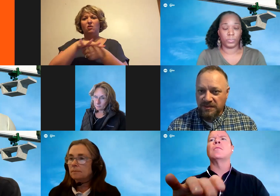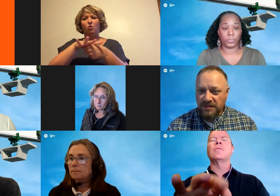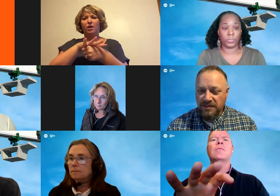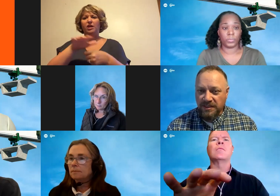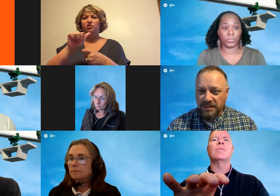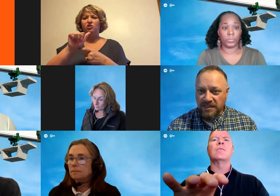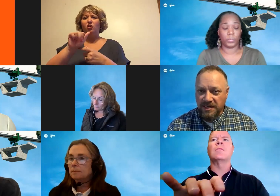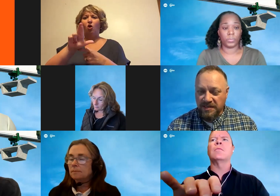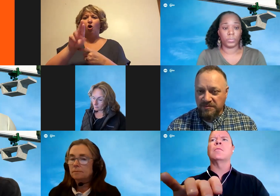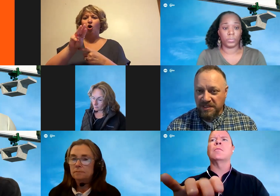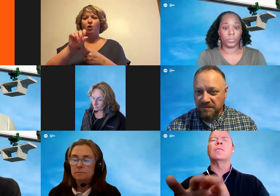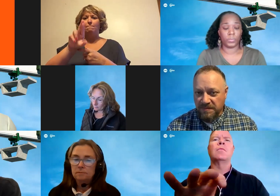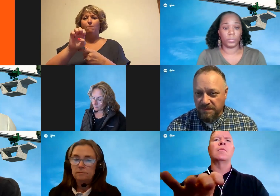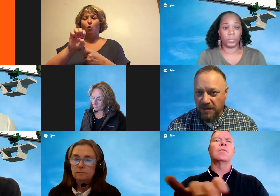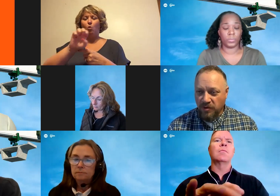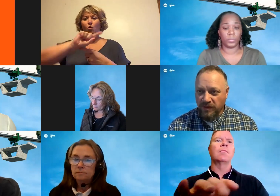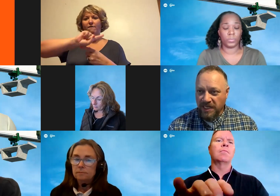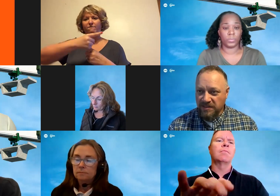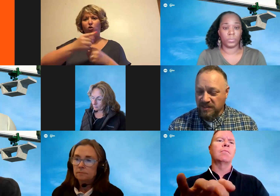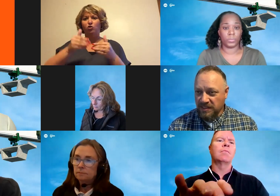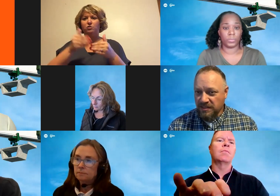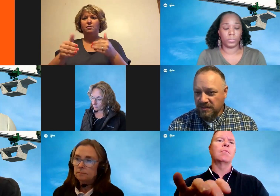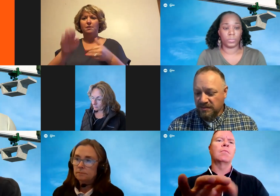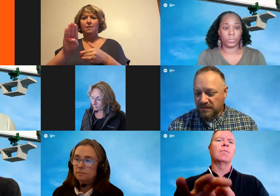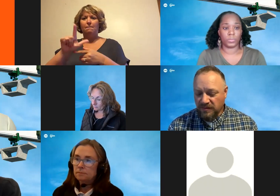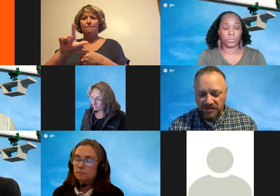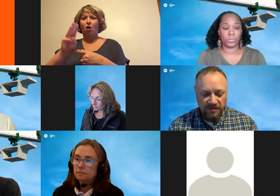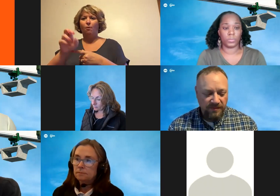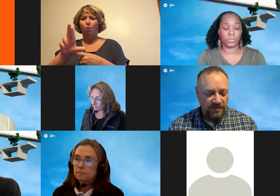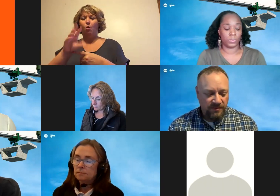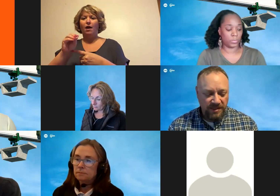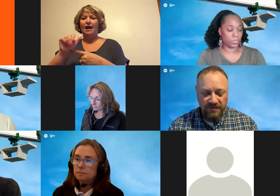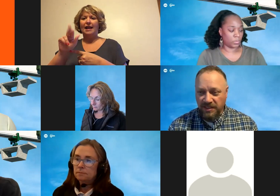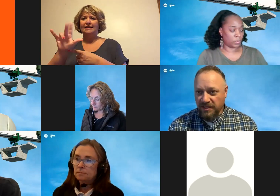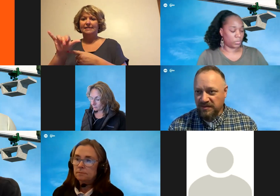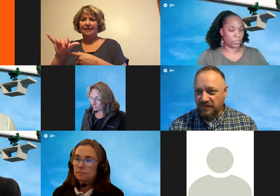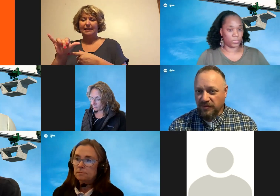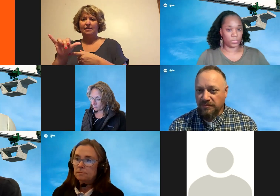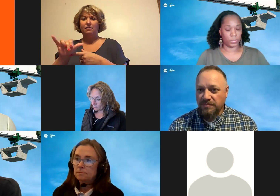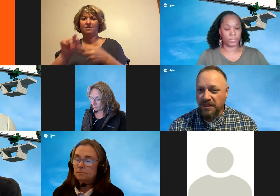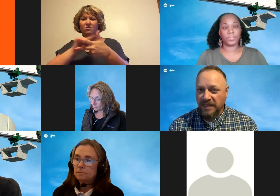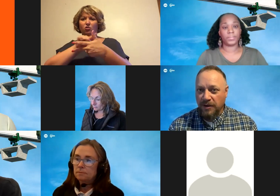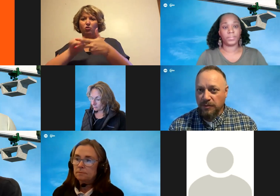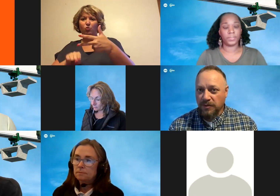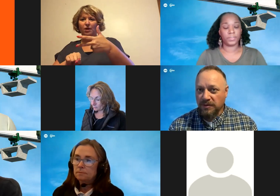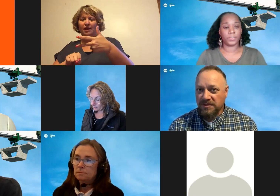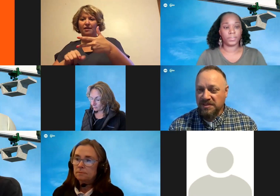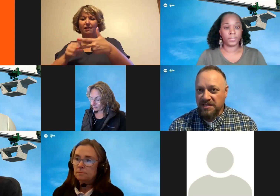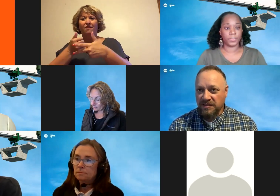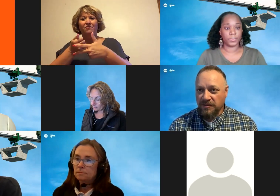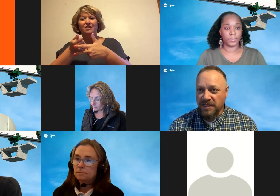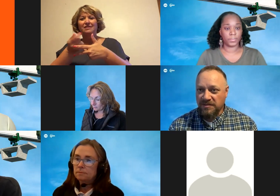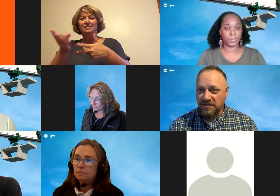and then the next would be Balmore and Ainsley. Those are three of the several allowable